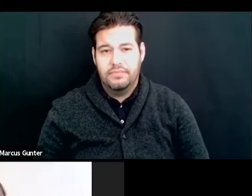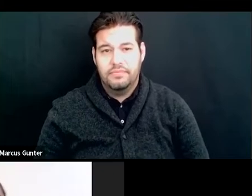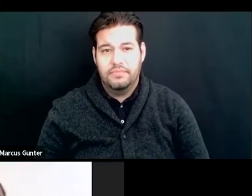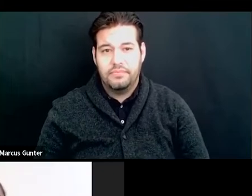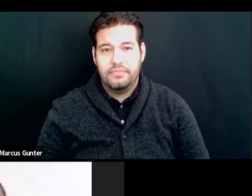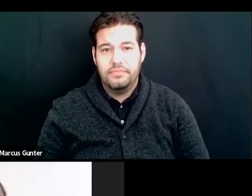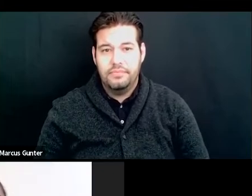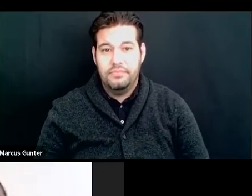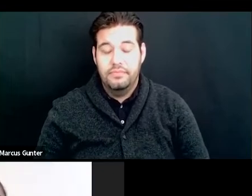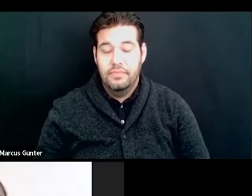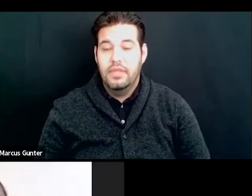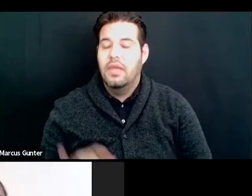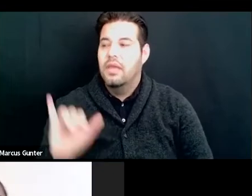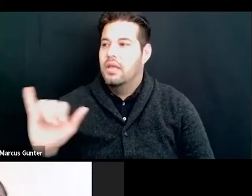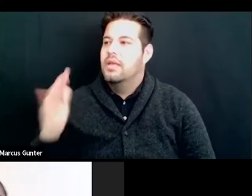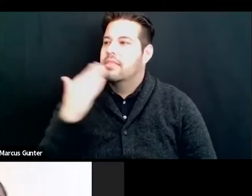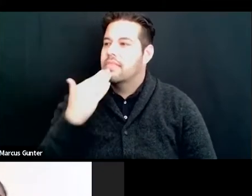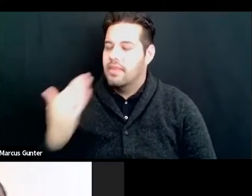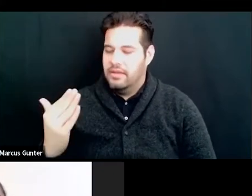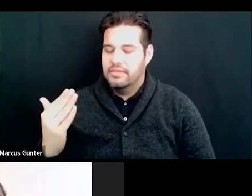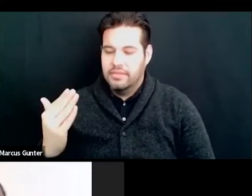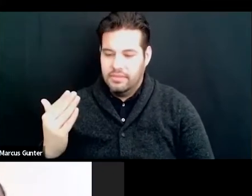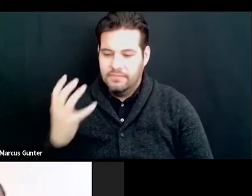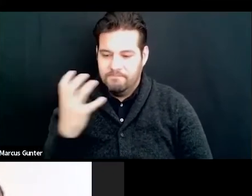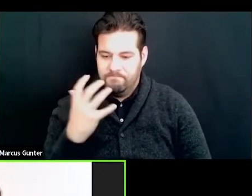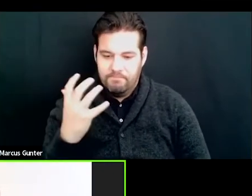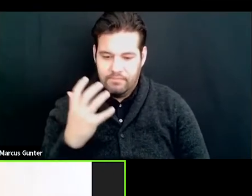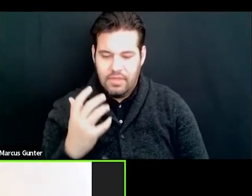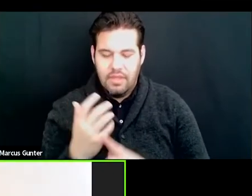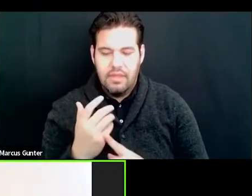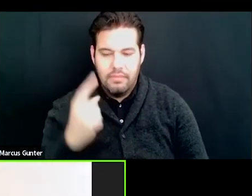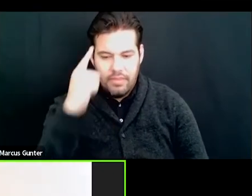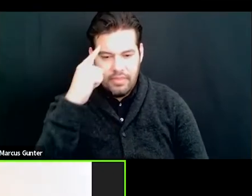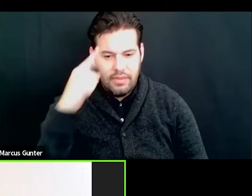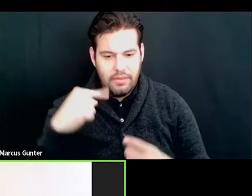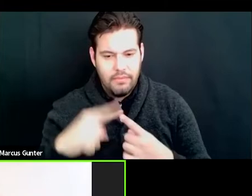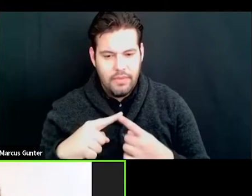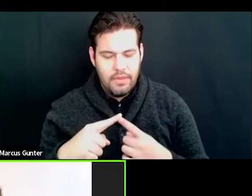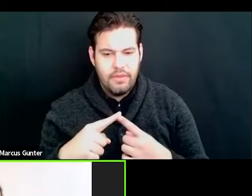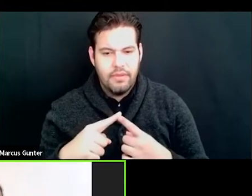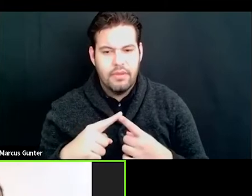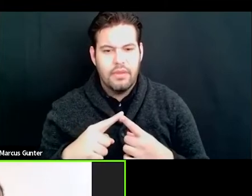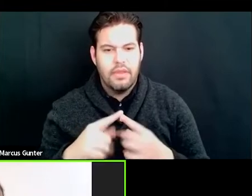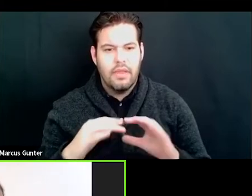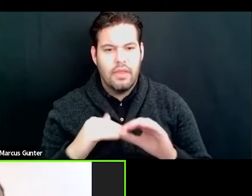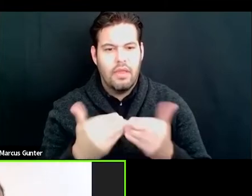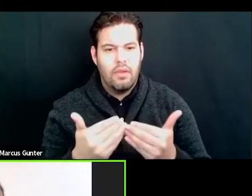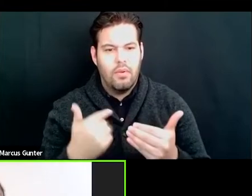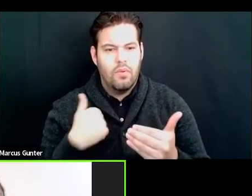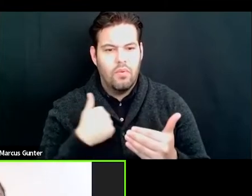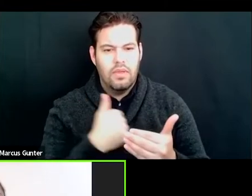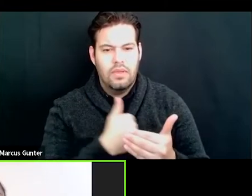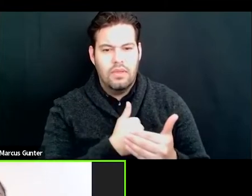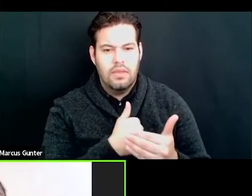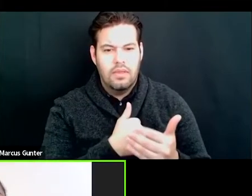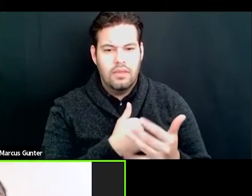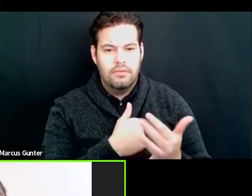Thanks. That's, um, I mean, I'm thinking about, uh, how we, uh,